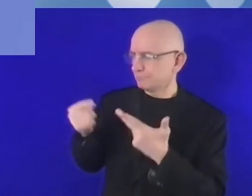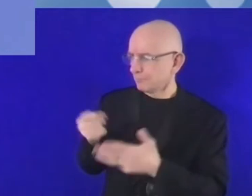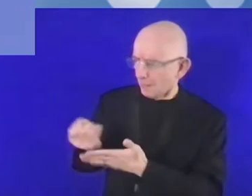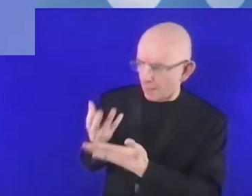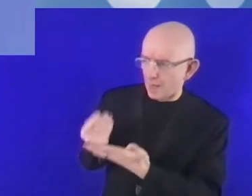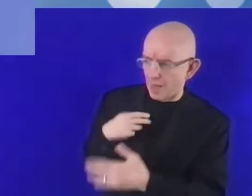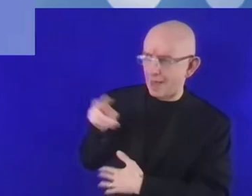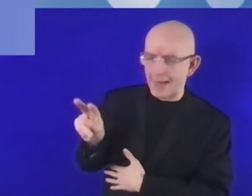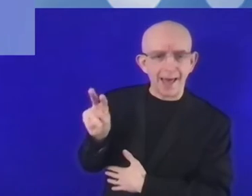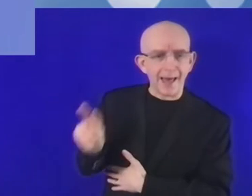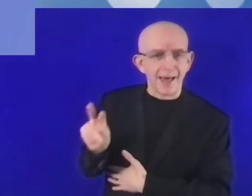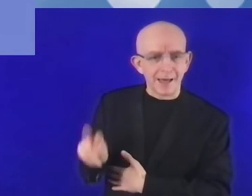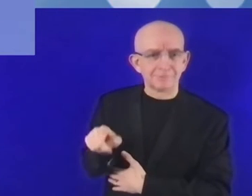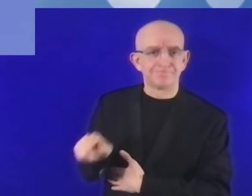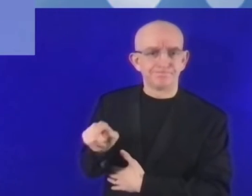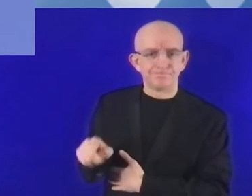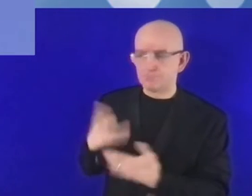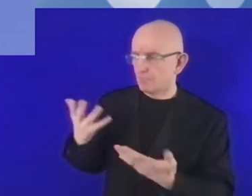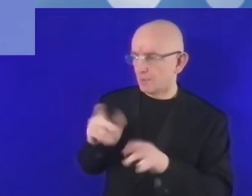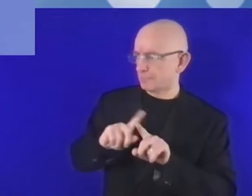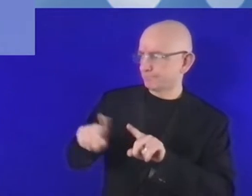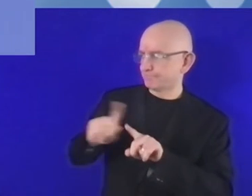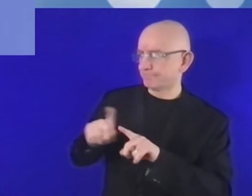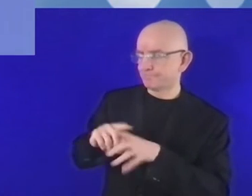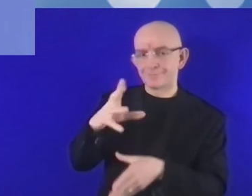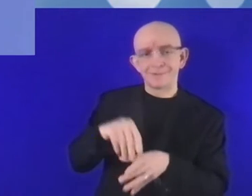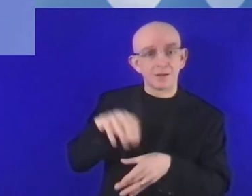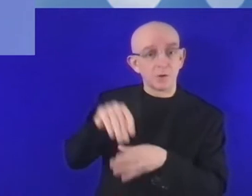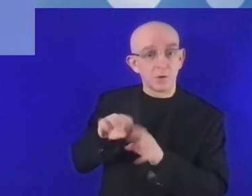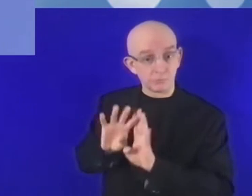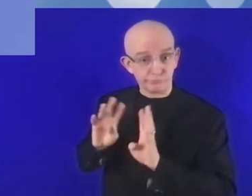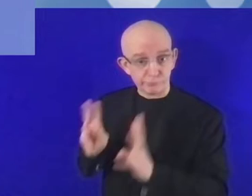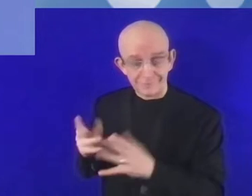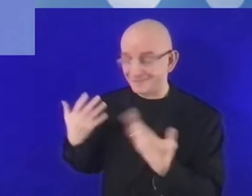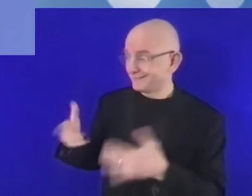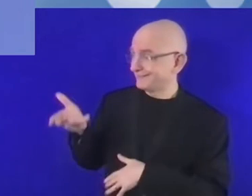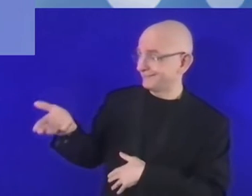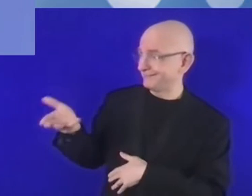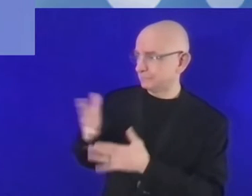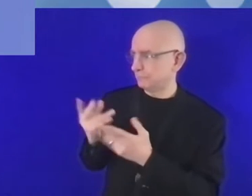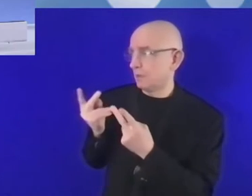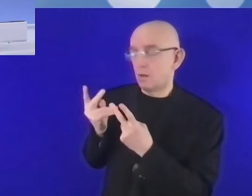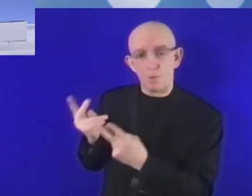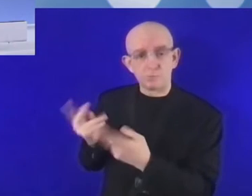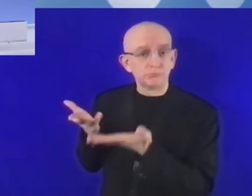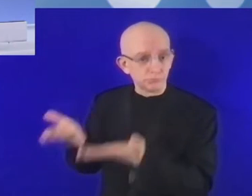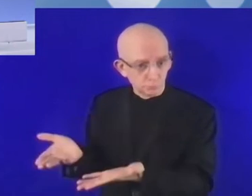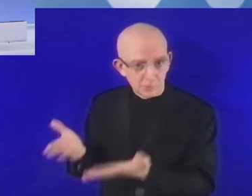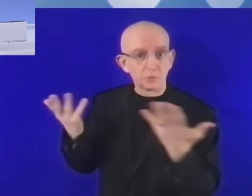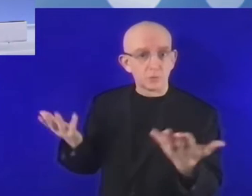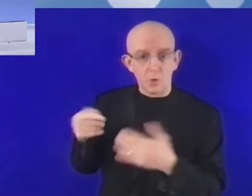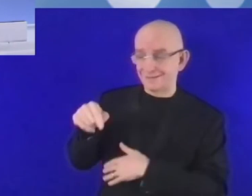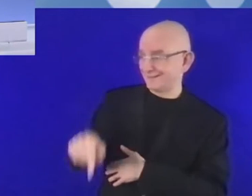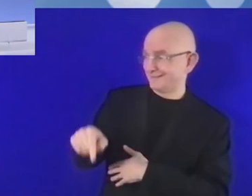in the following year. So it's really very, very important. Now I will turn over to Ms. Czerwińska, Vice